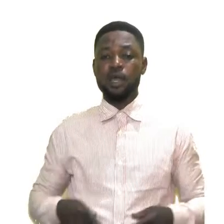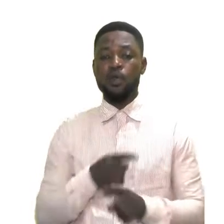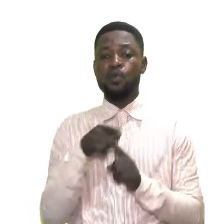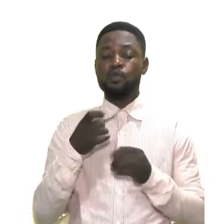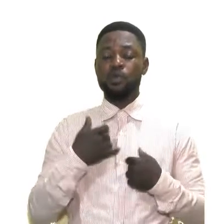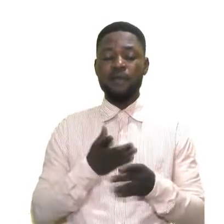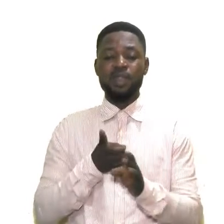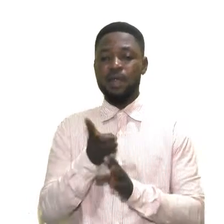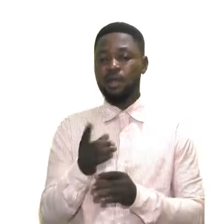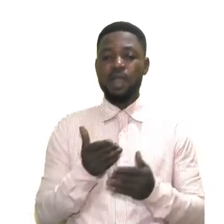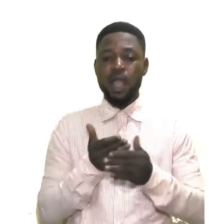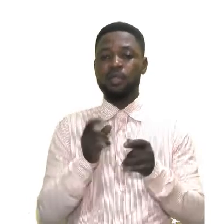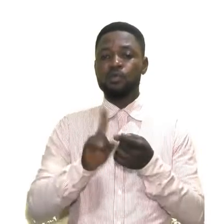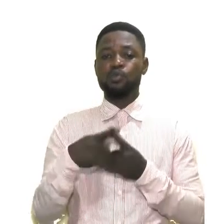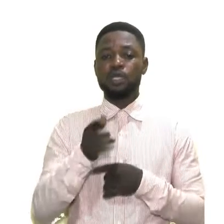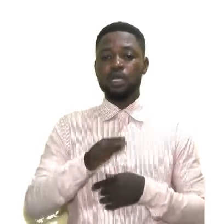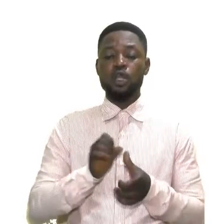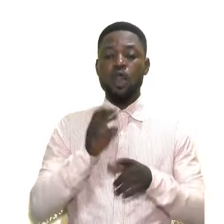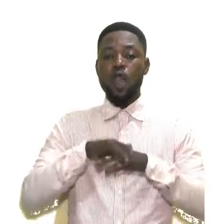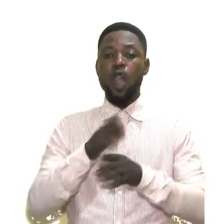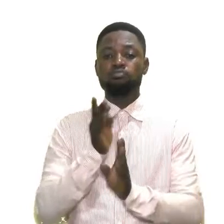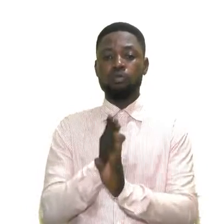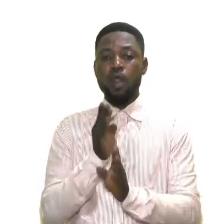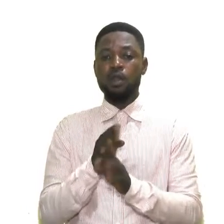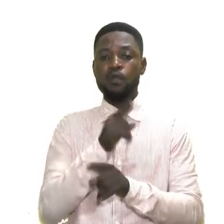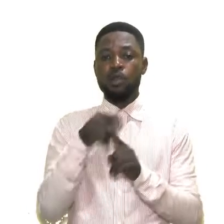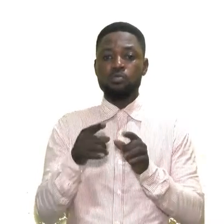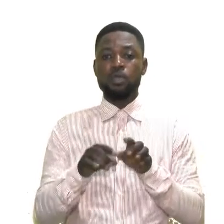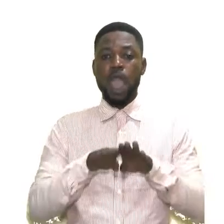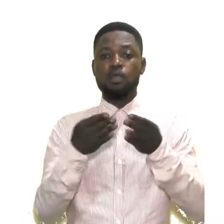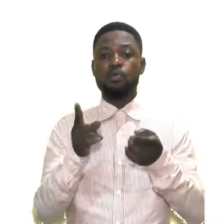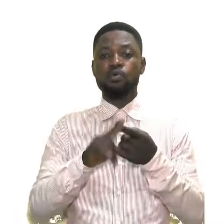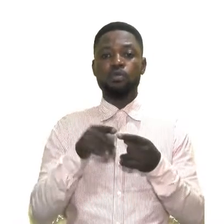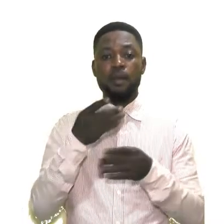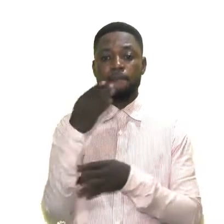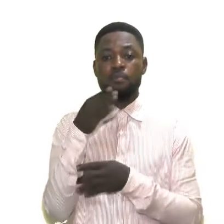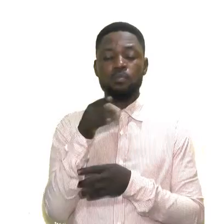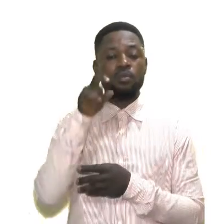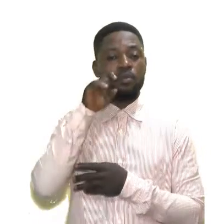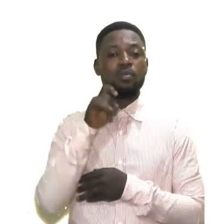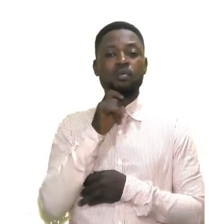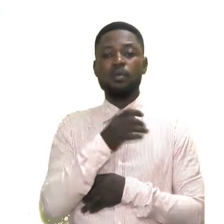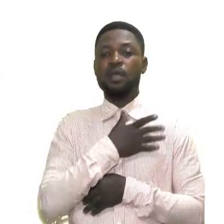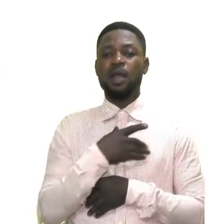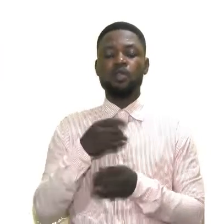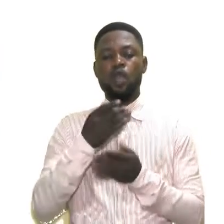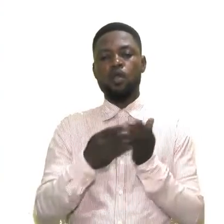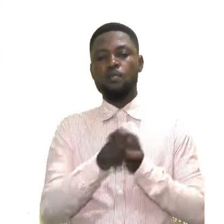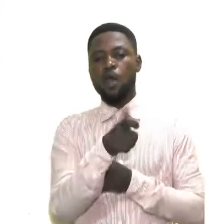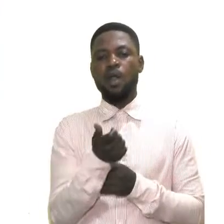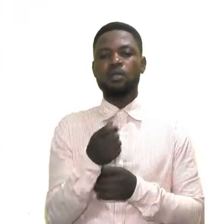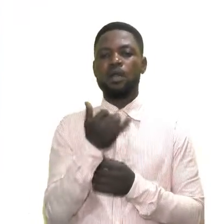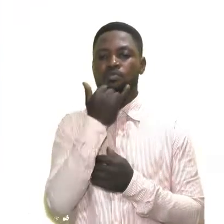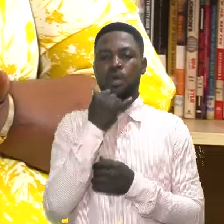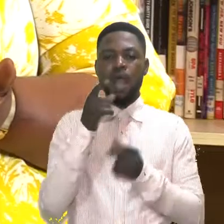physical when you have direct access to the child or online when you expose a child to pornography or the use of foul and profound languages